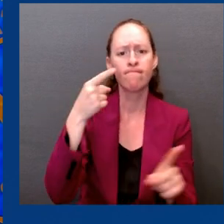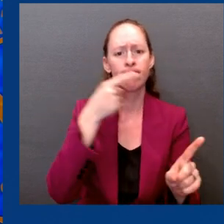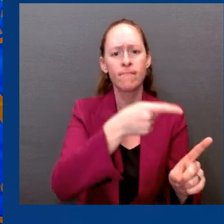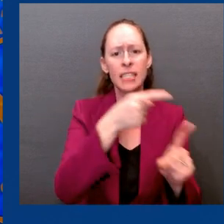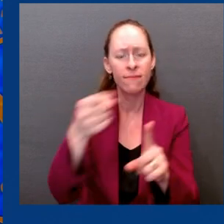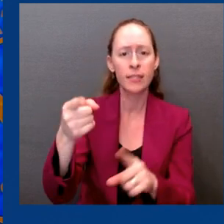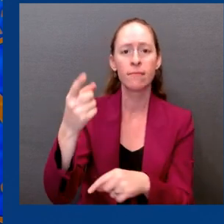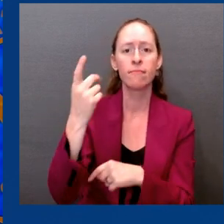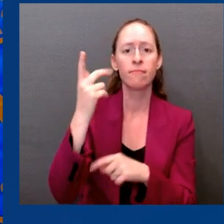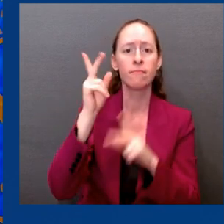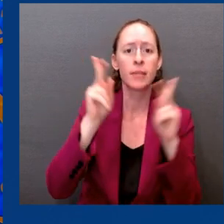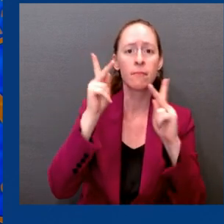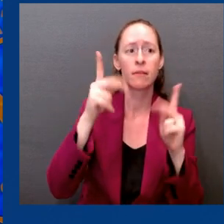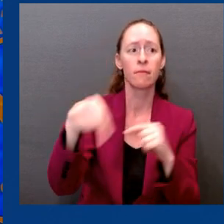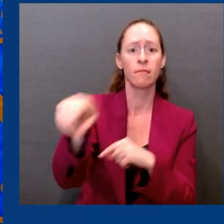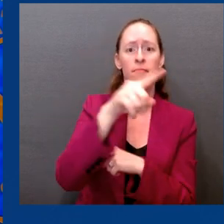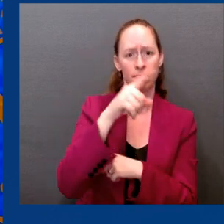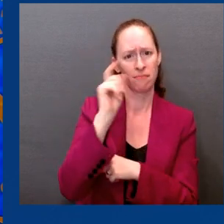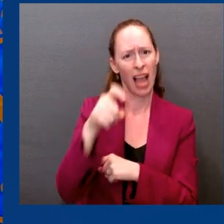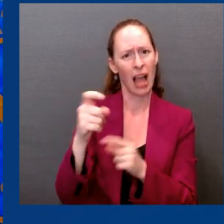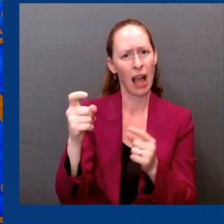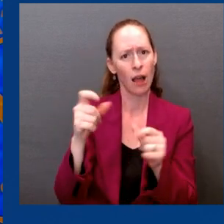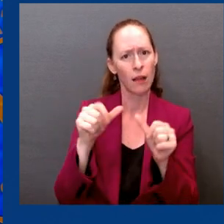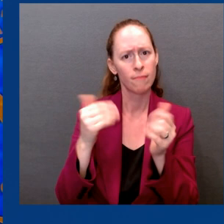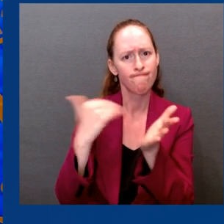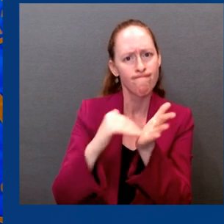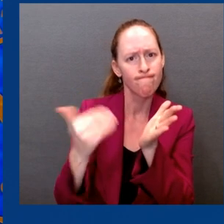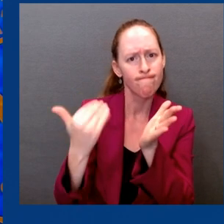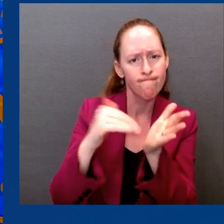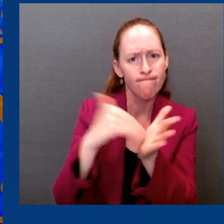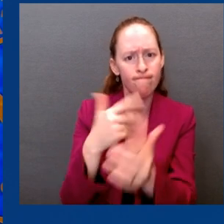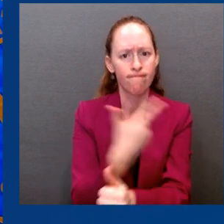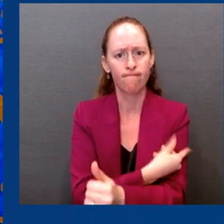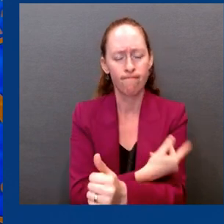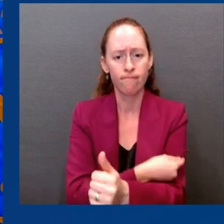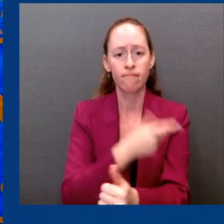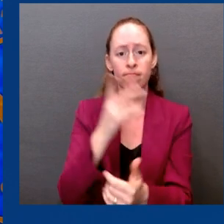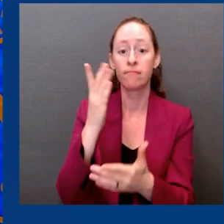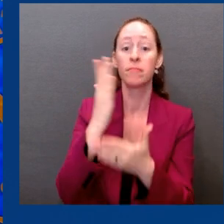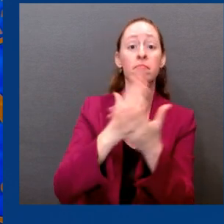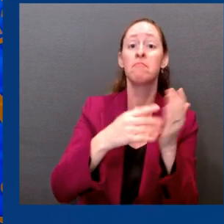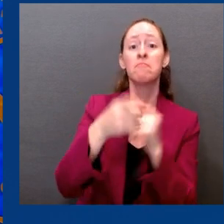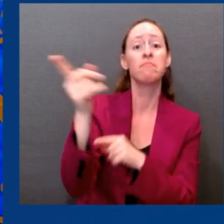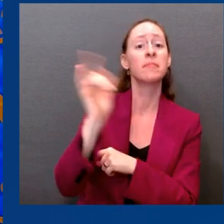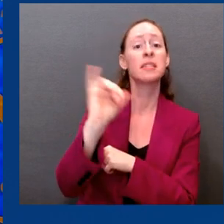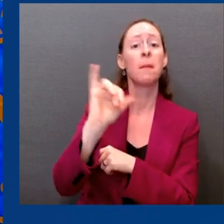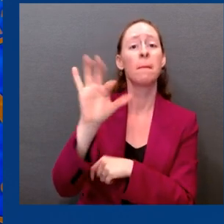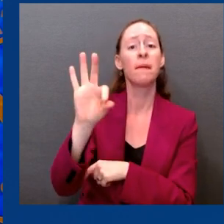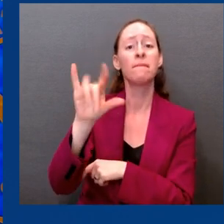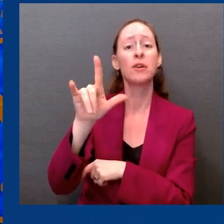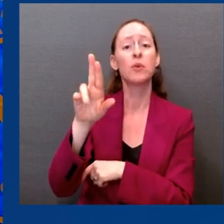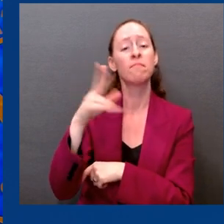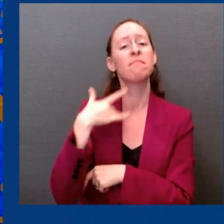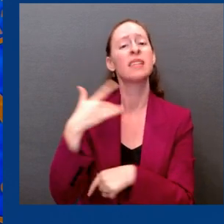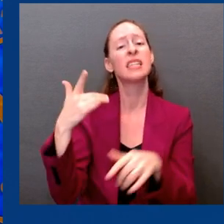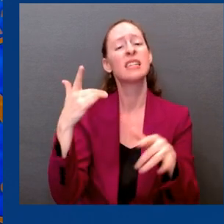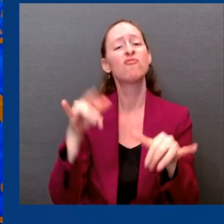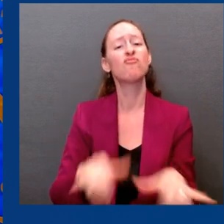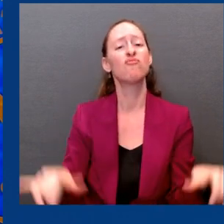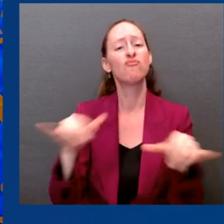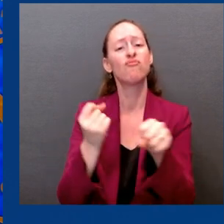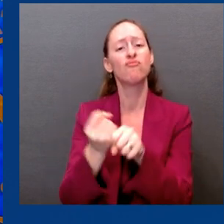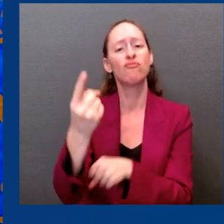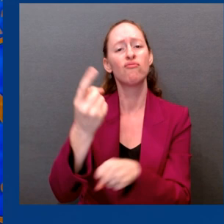safety and efficacy of mRNA COVID-19 vaccines, as well as the benefits we expect